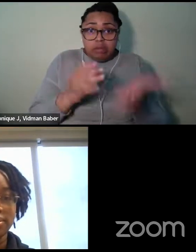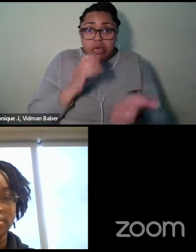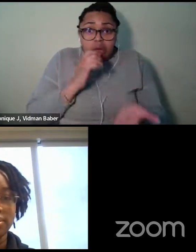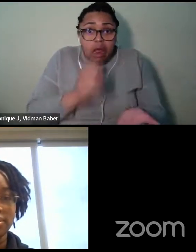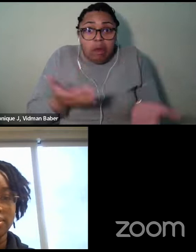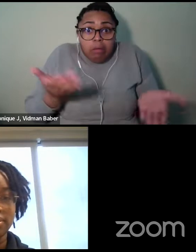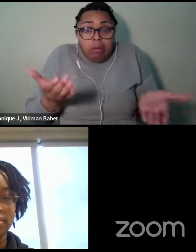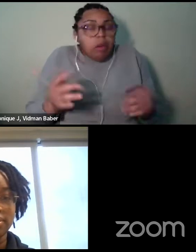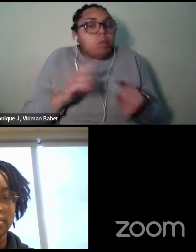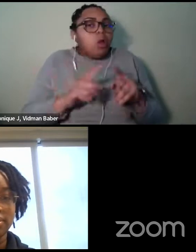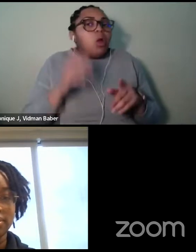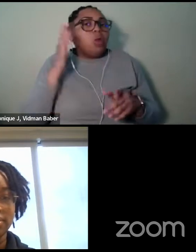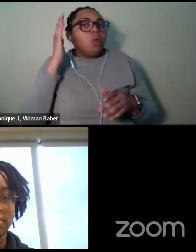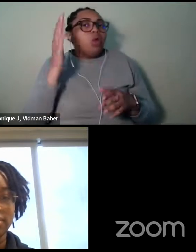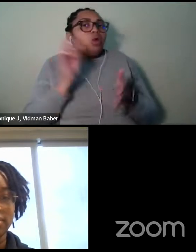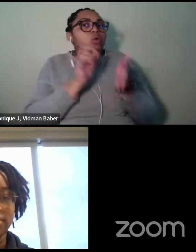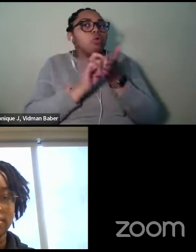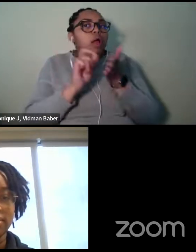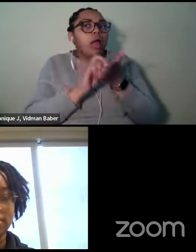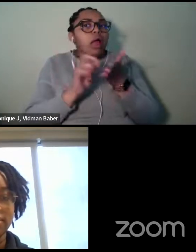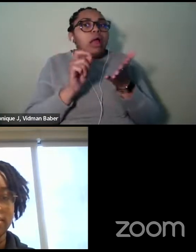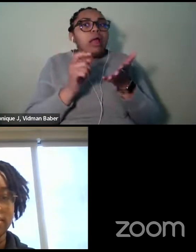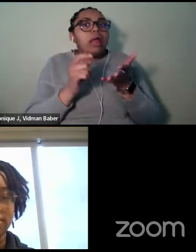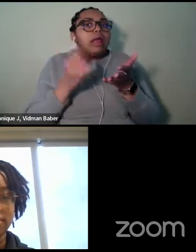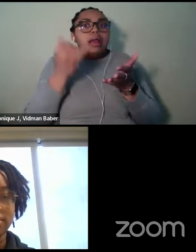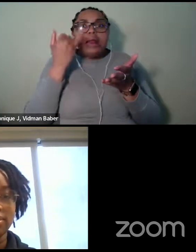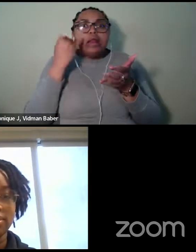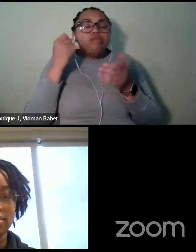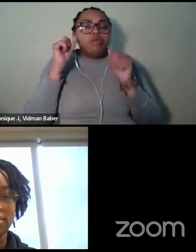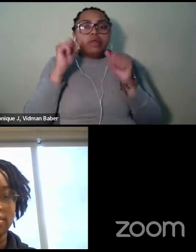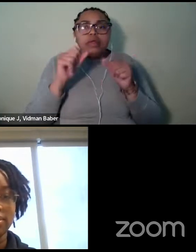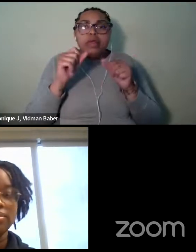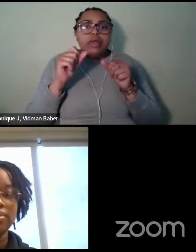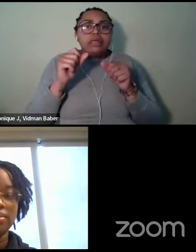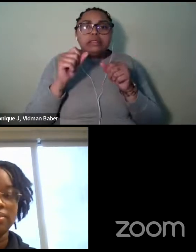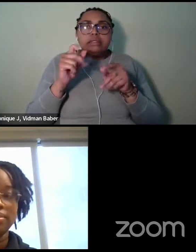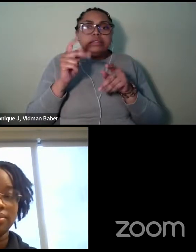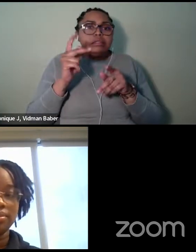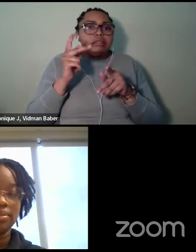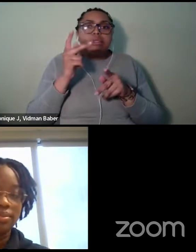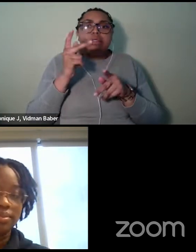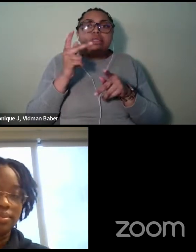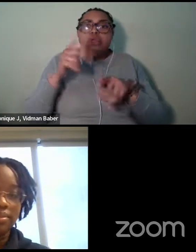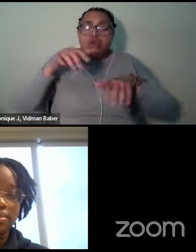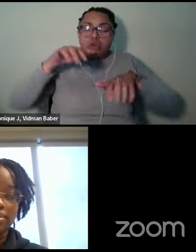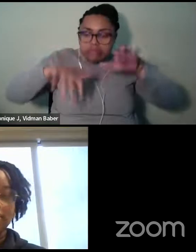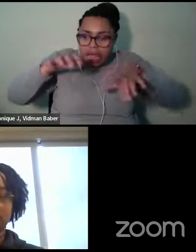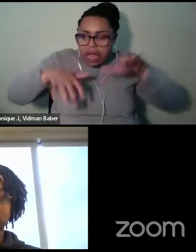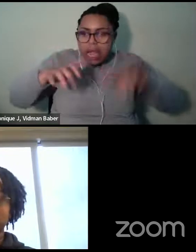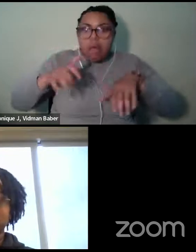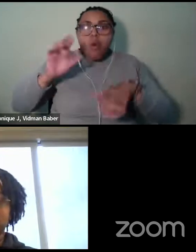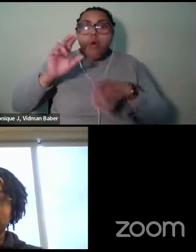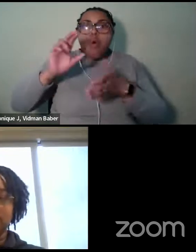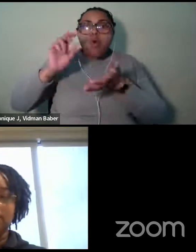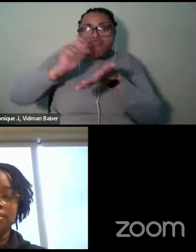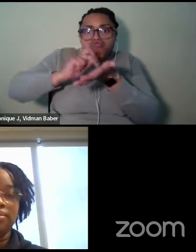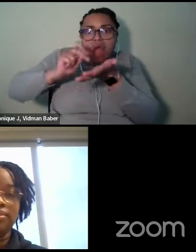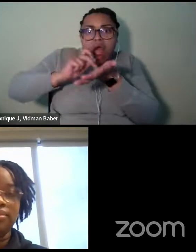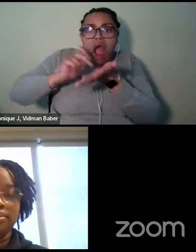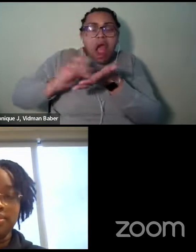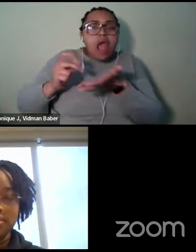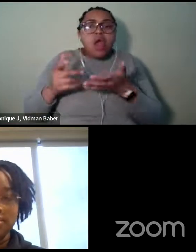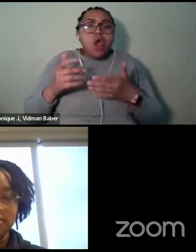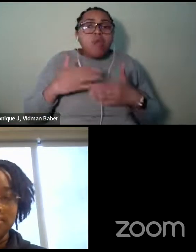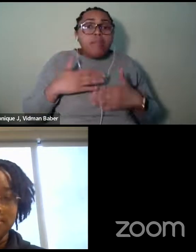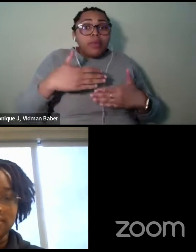up writing, you know, as long as we can hold some kind of instrument or type, you know, as long as we are drawing breath, we're going to keep trying to